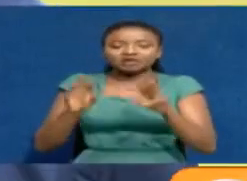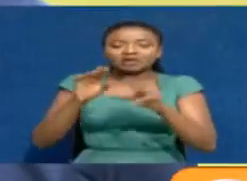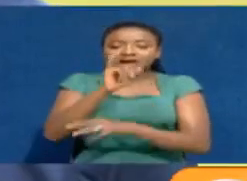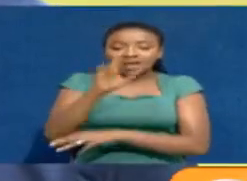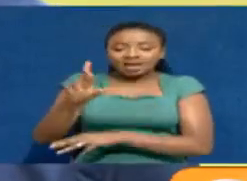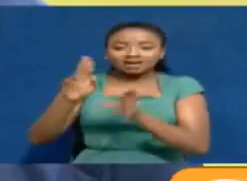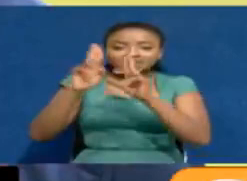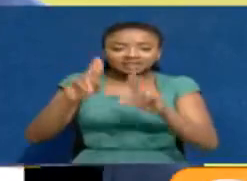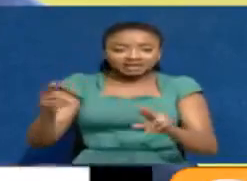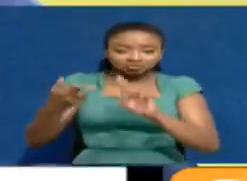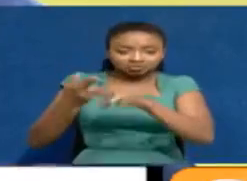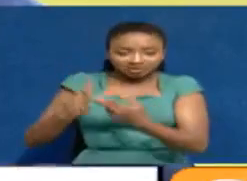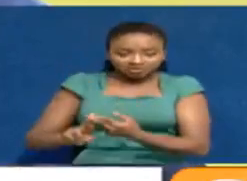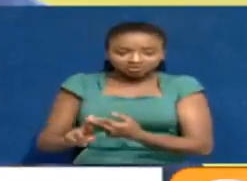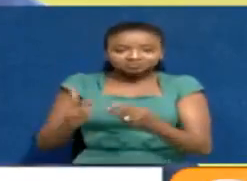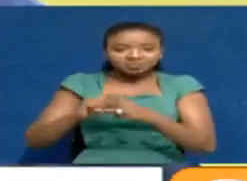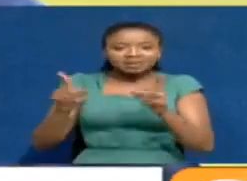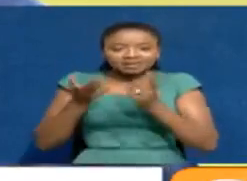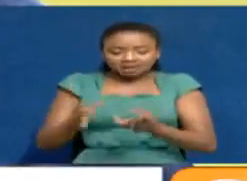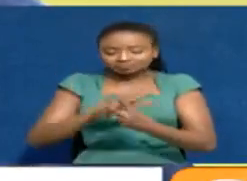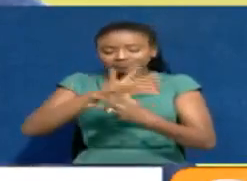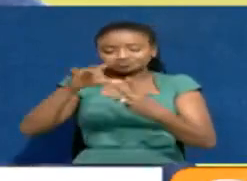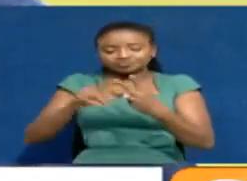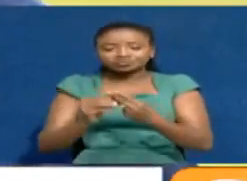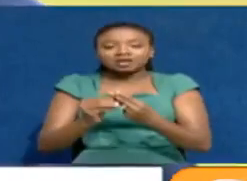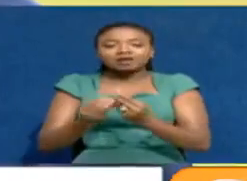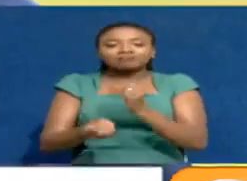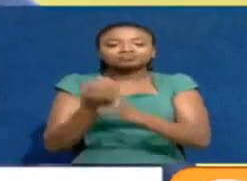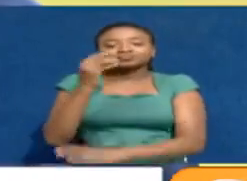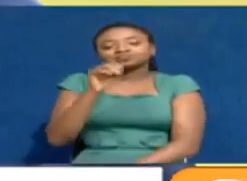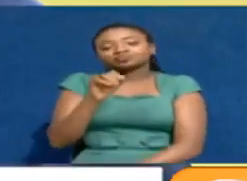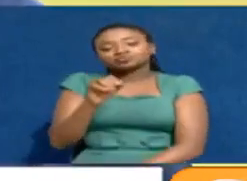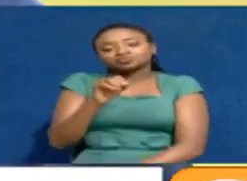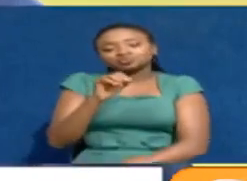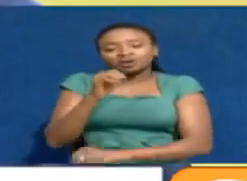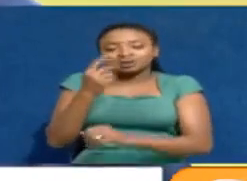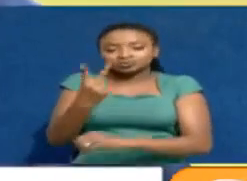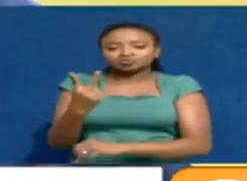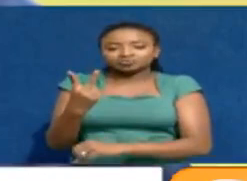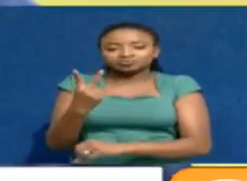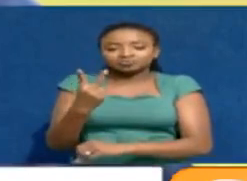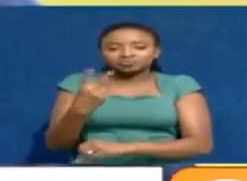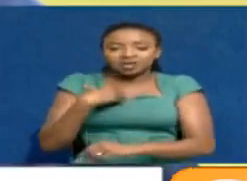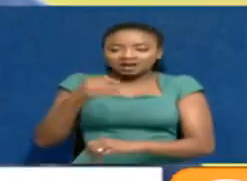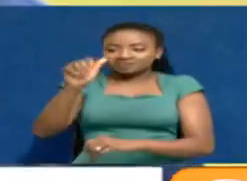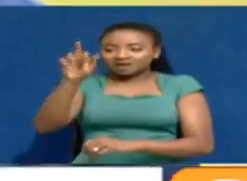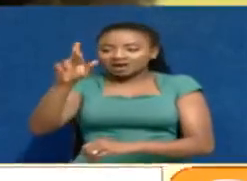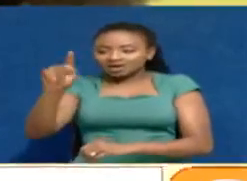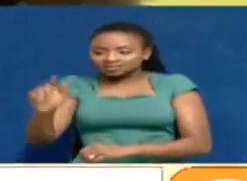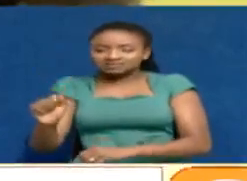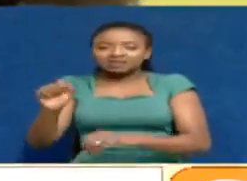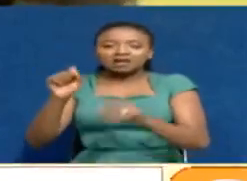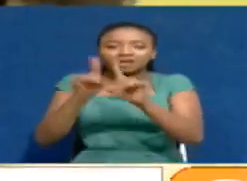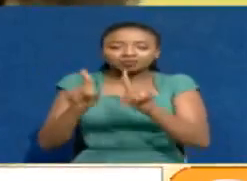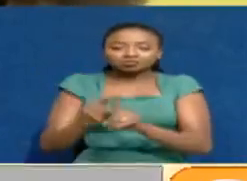These five schools are now reduced to two faculties, which is Faculty of Arts and Faculty of Social Sciences.